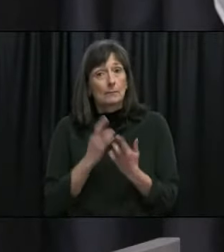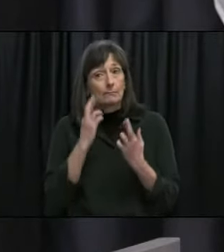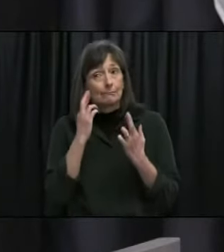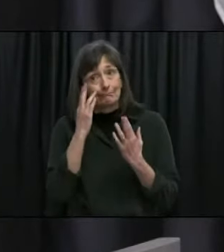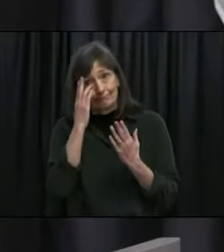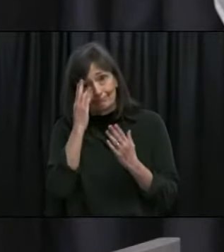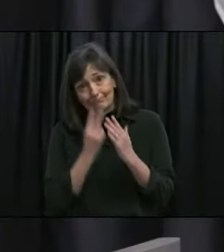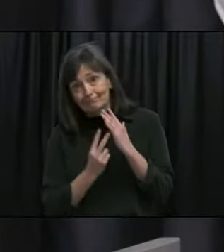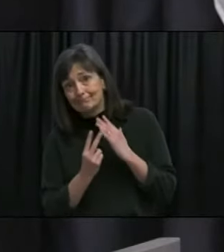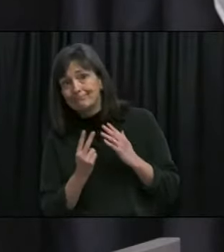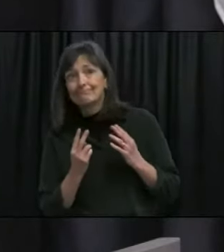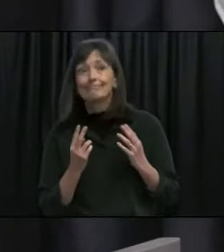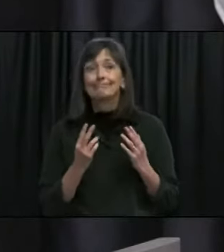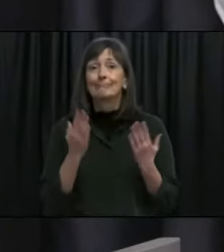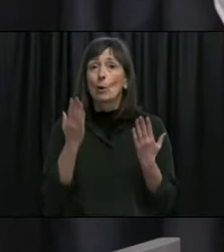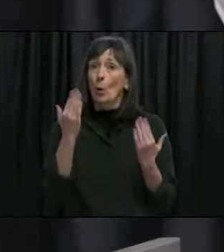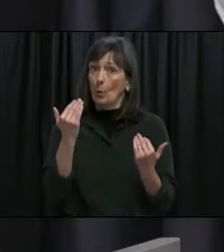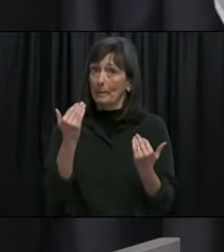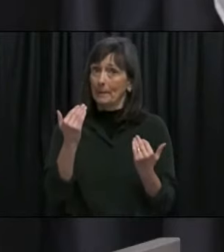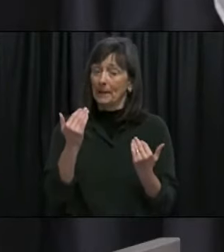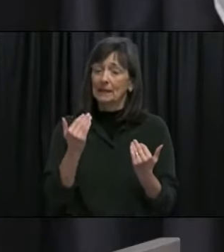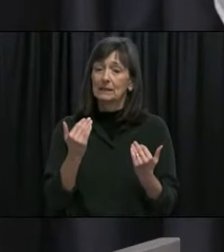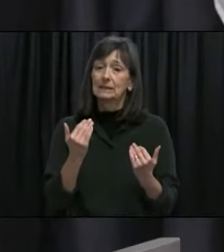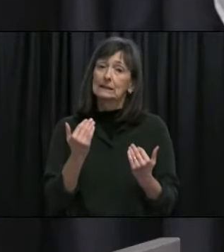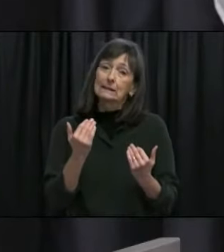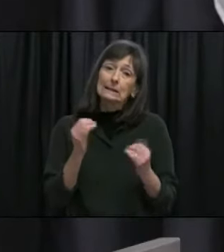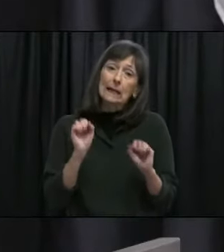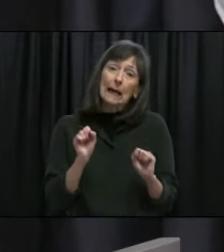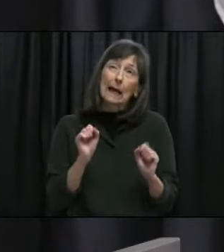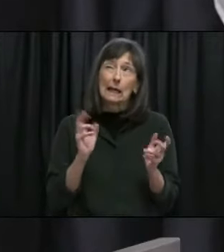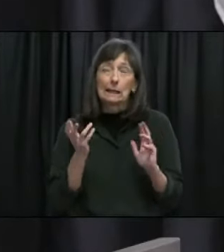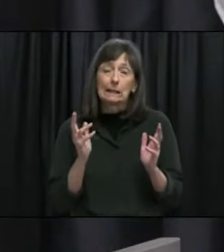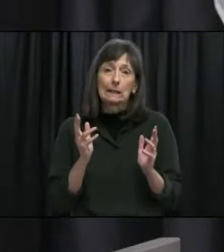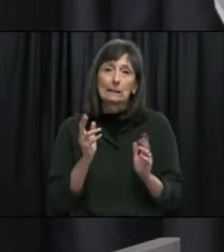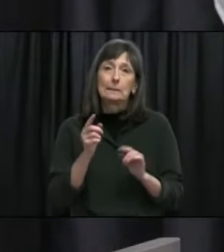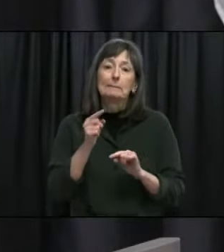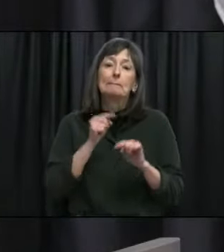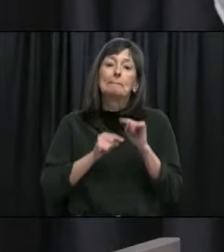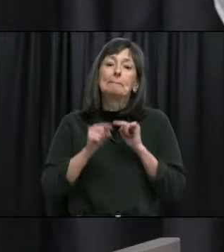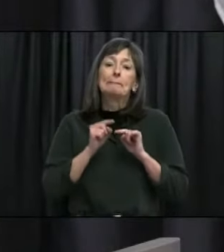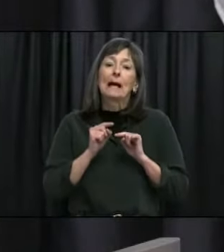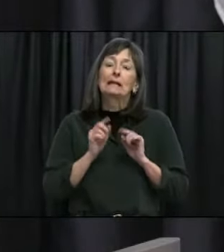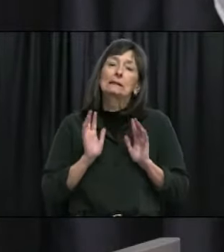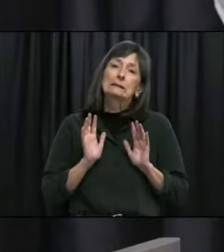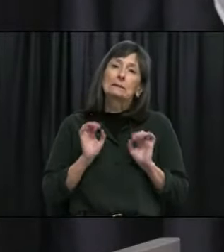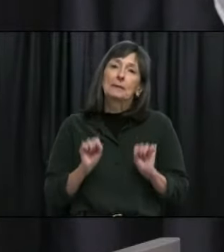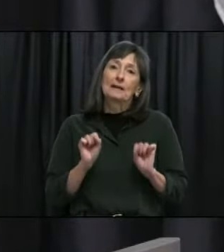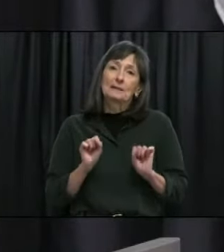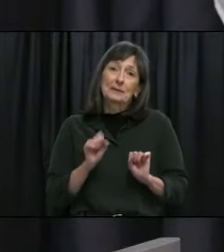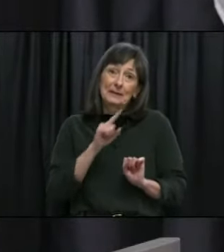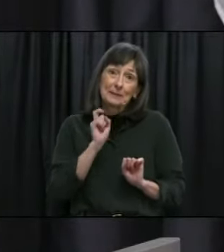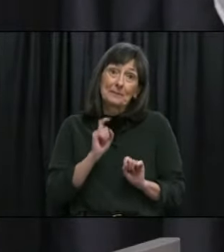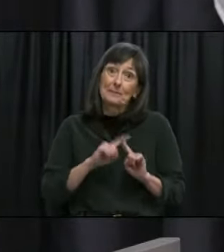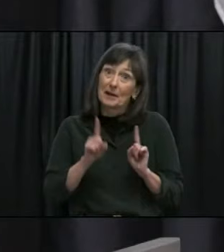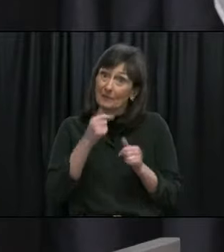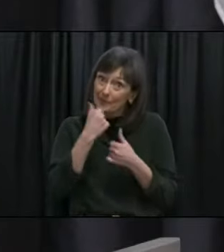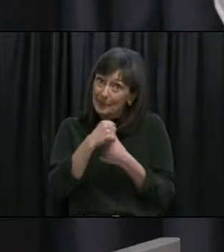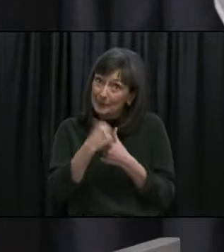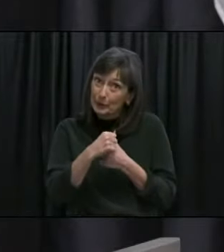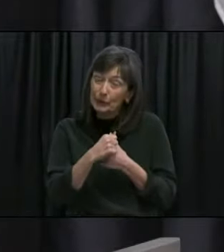things will be able to get back to normal but we have to remember that we have to get two doses of